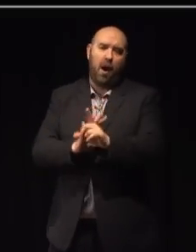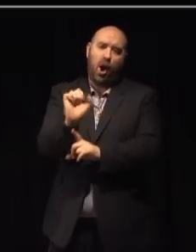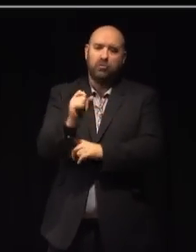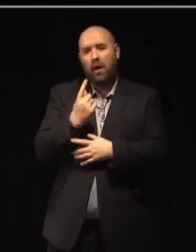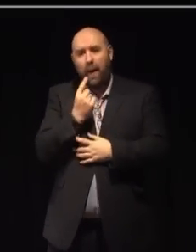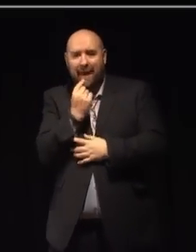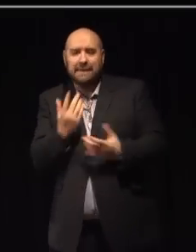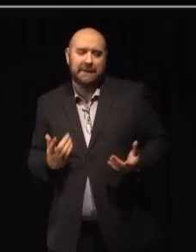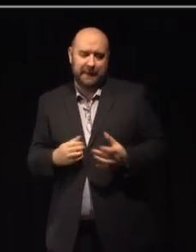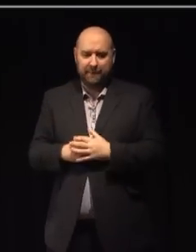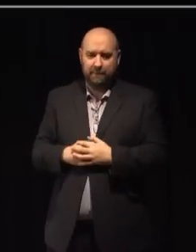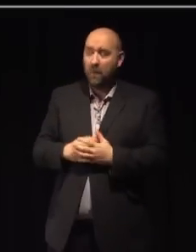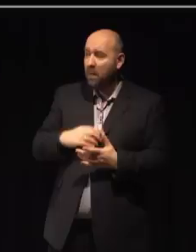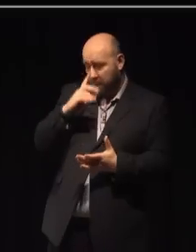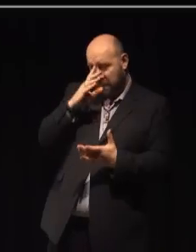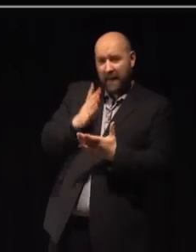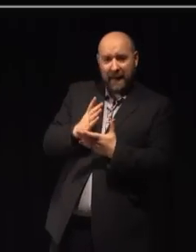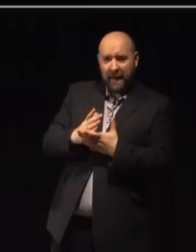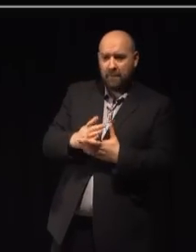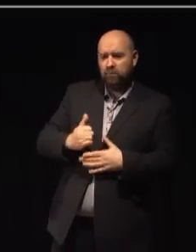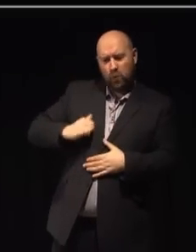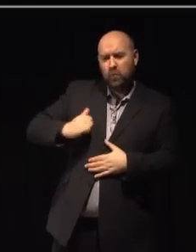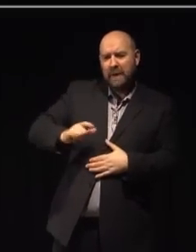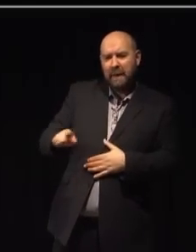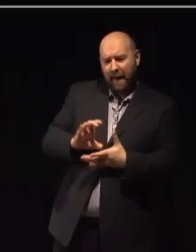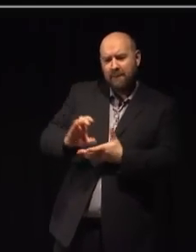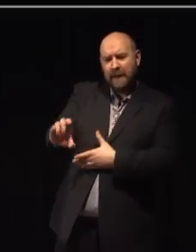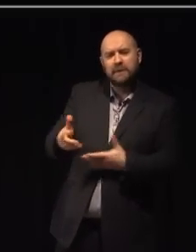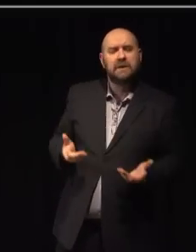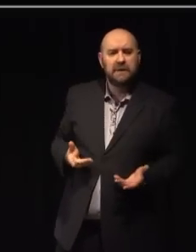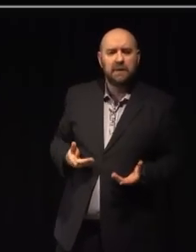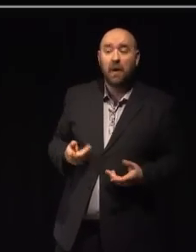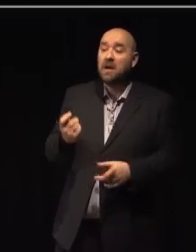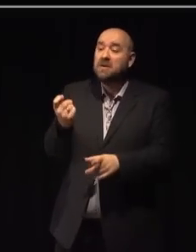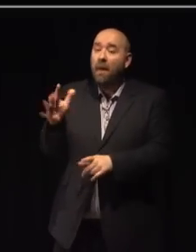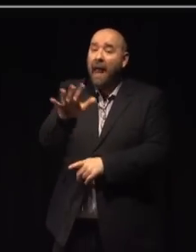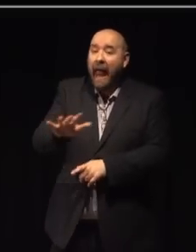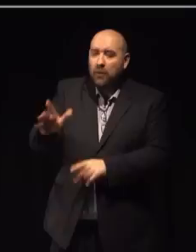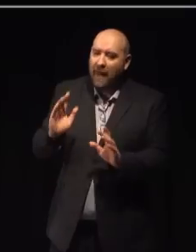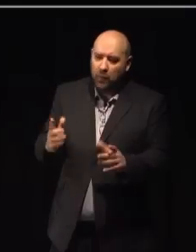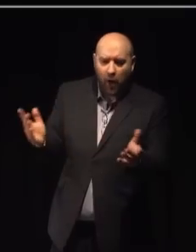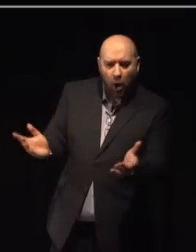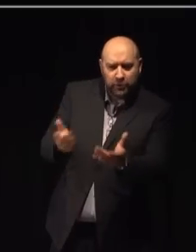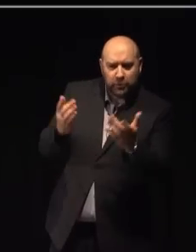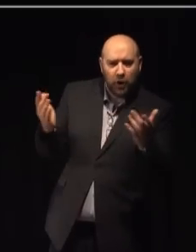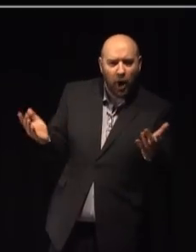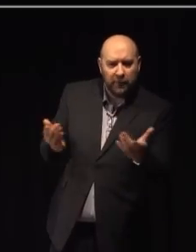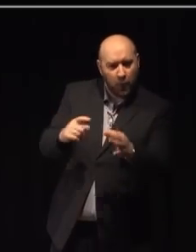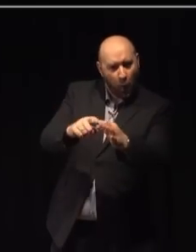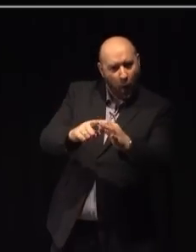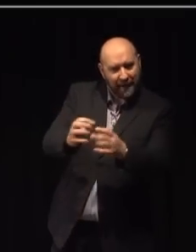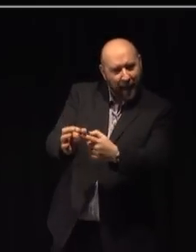We believe that there is a demand for this investment. But in some places, we'll have to encourage and support quality applications.